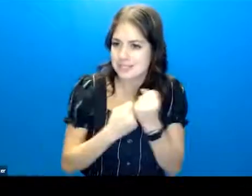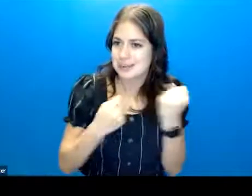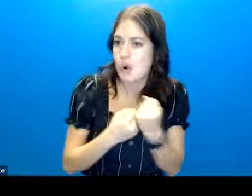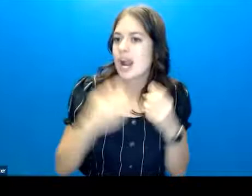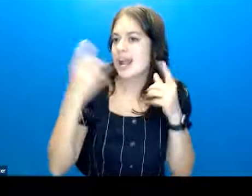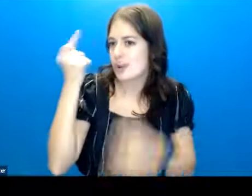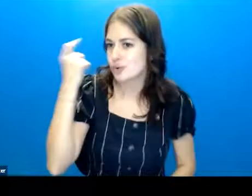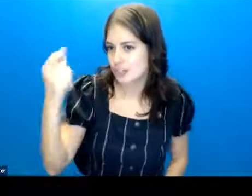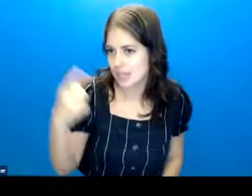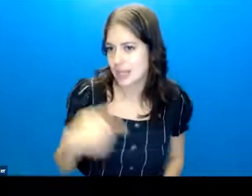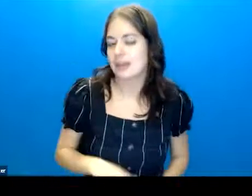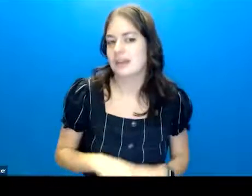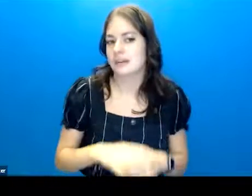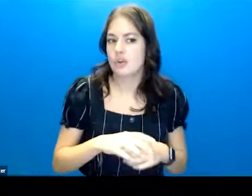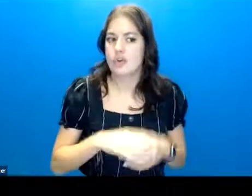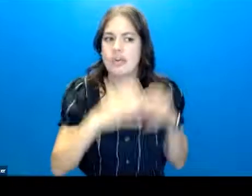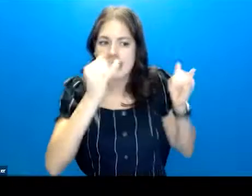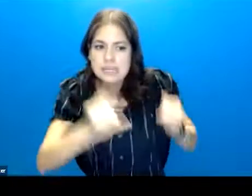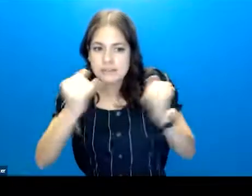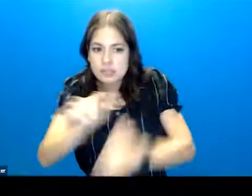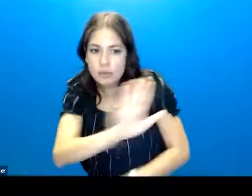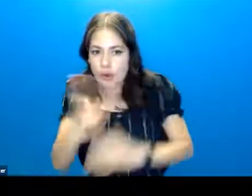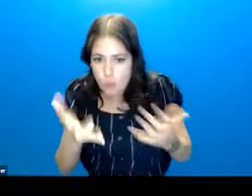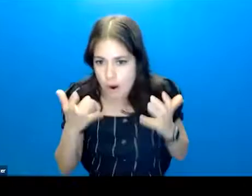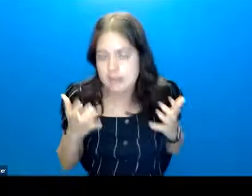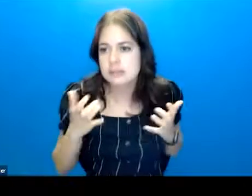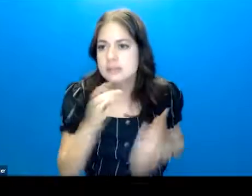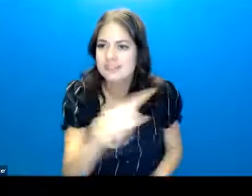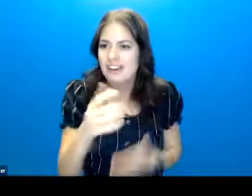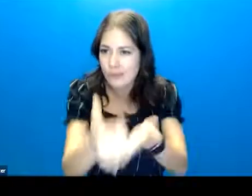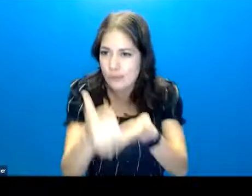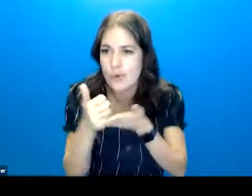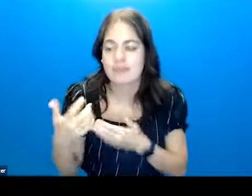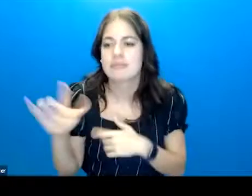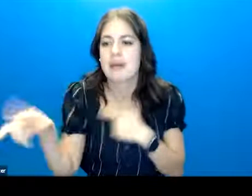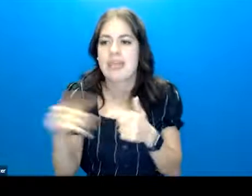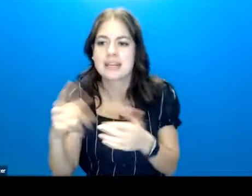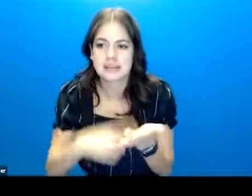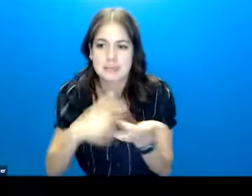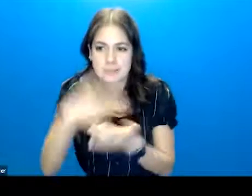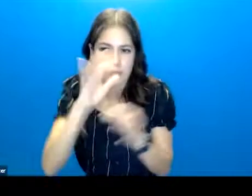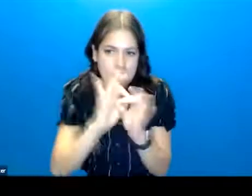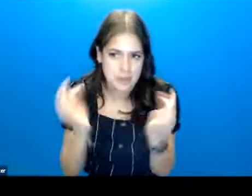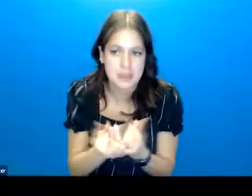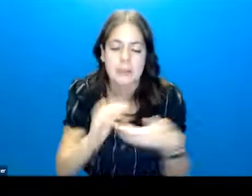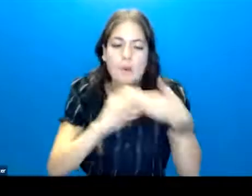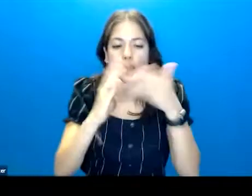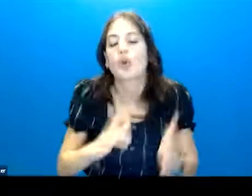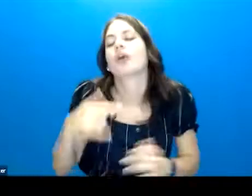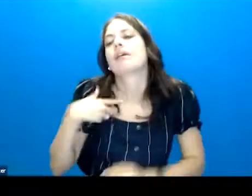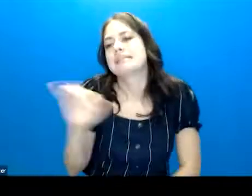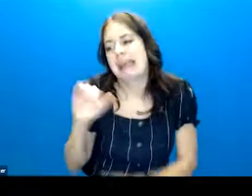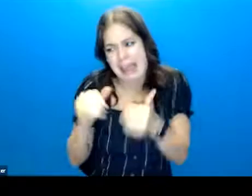understanding what the individual wants and what the individual finds helpful. And then sometimes for the family partner, it's like,